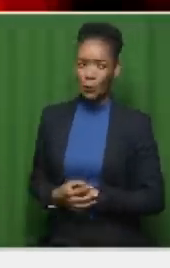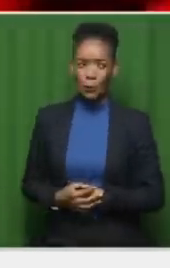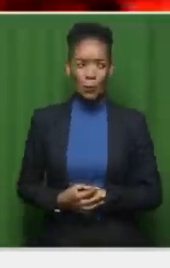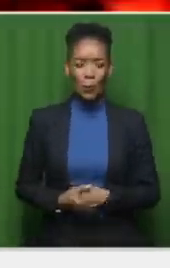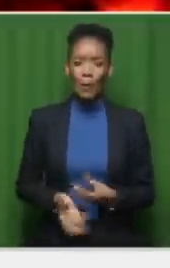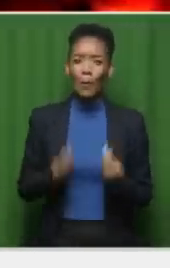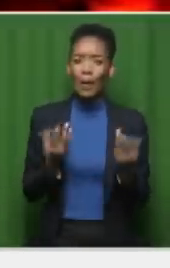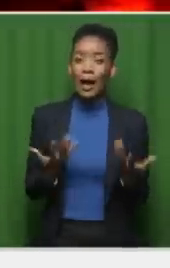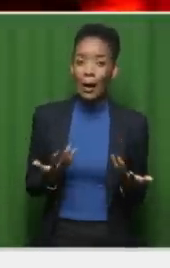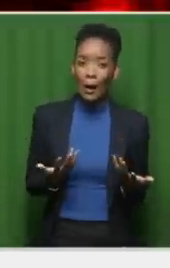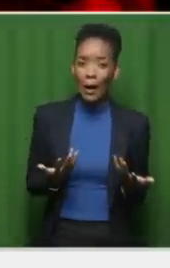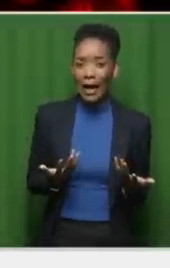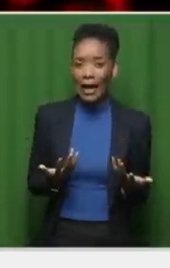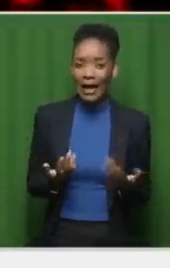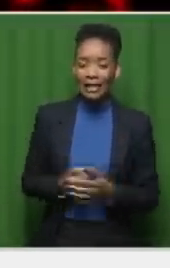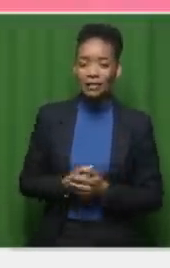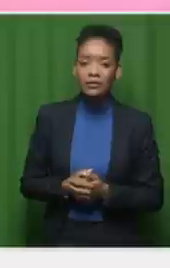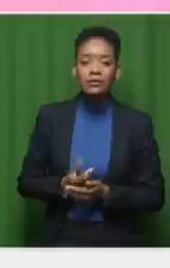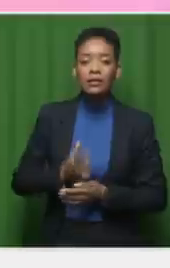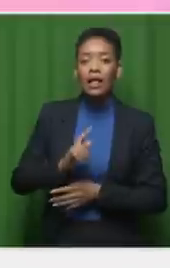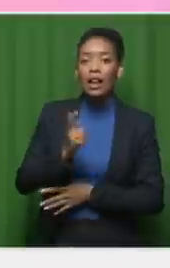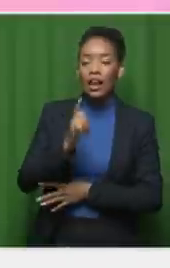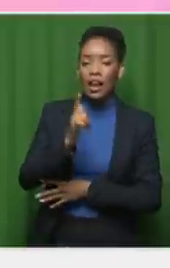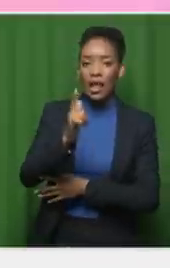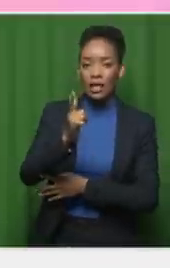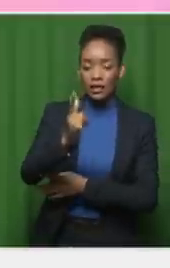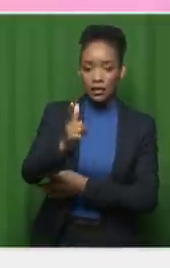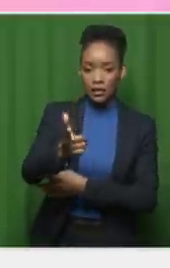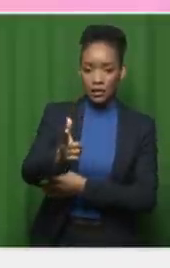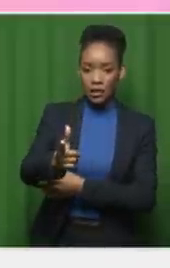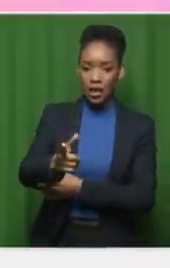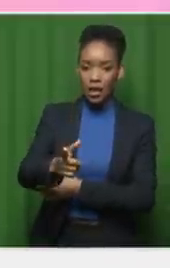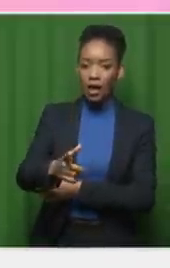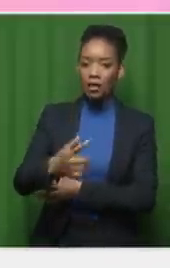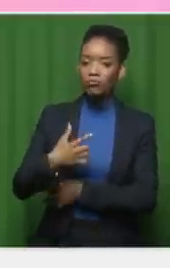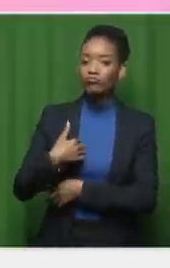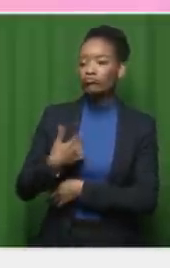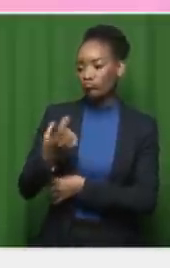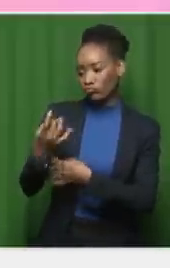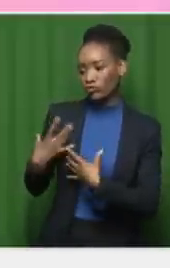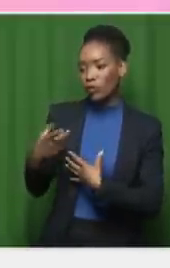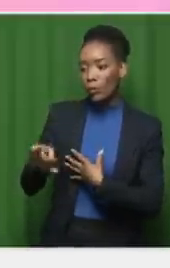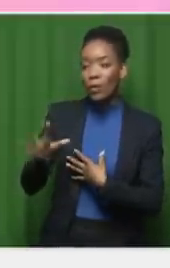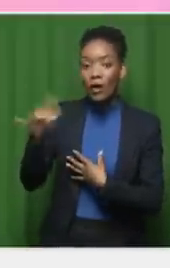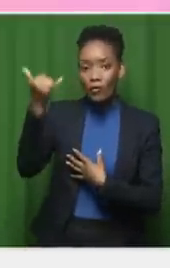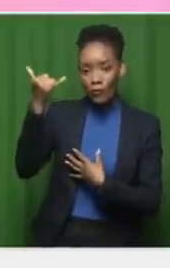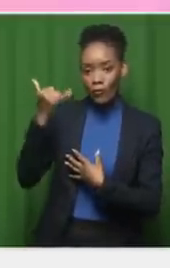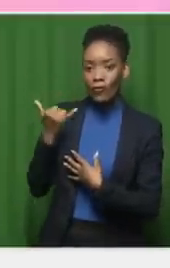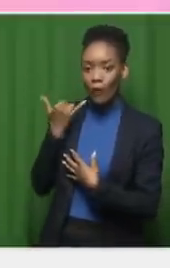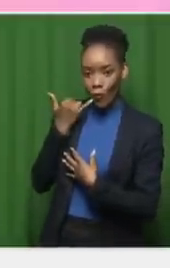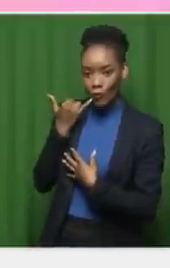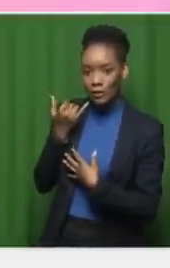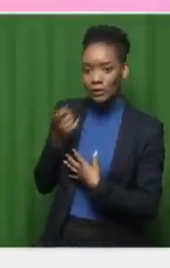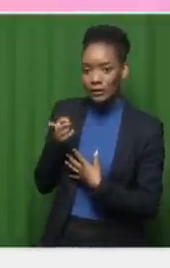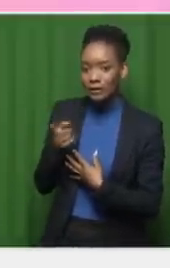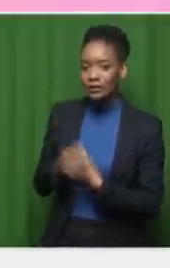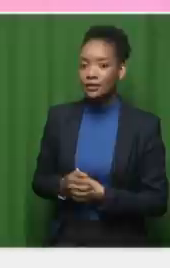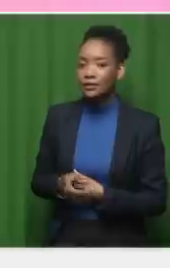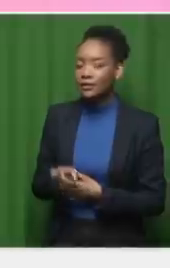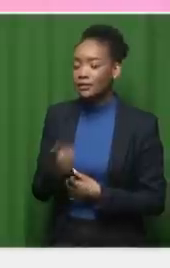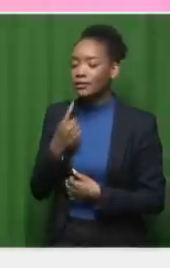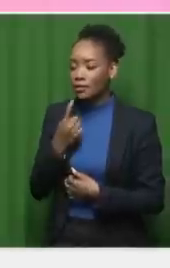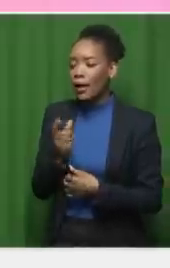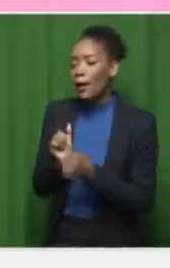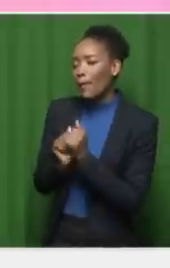Later to be told through a telephone call, Mazzotti has got a very unique voice. Brother, the money is